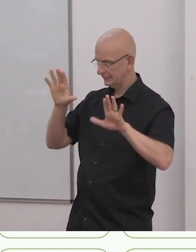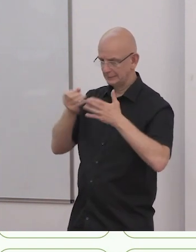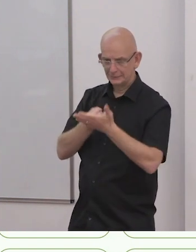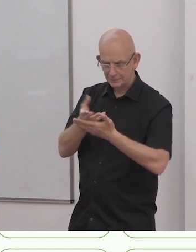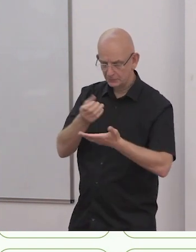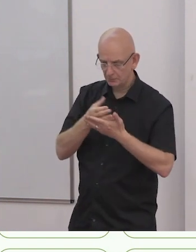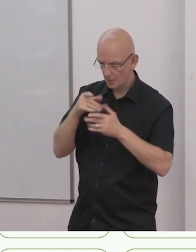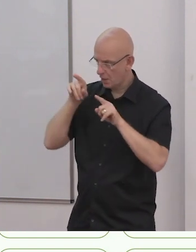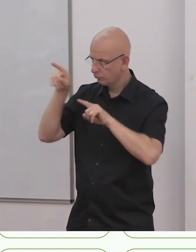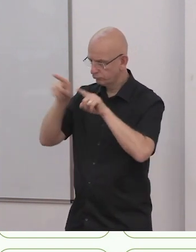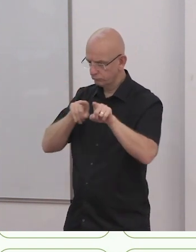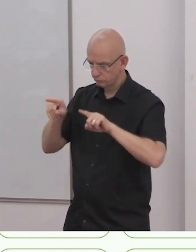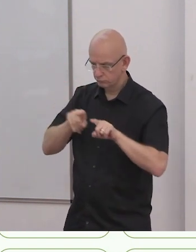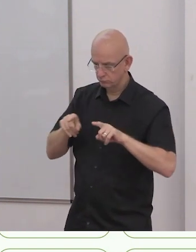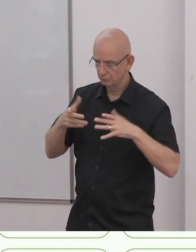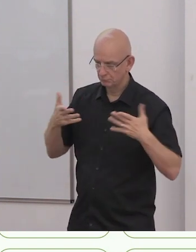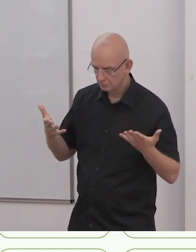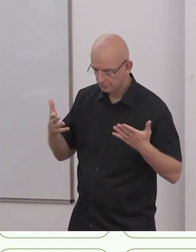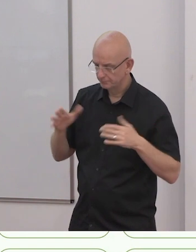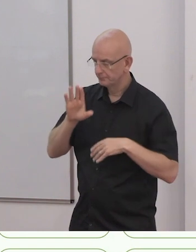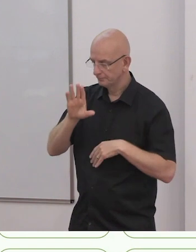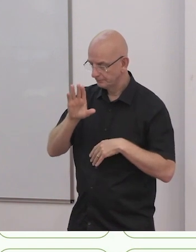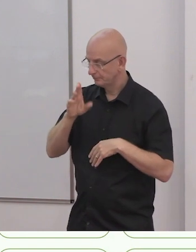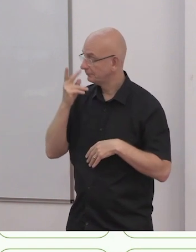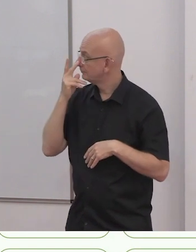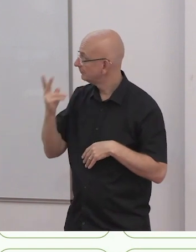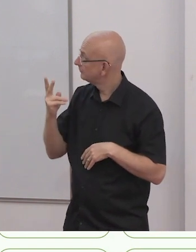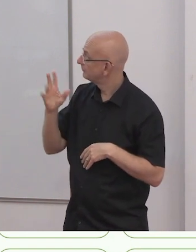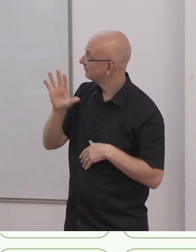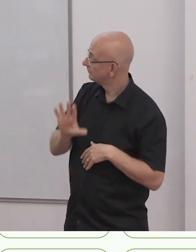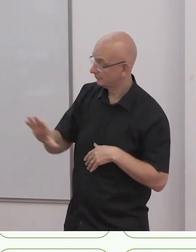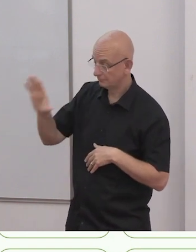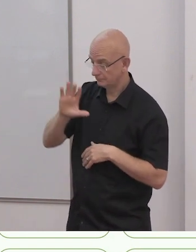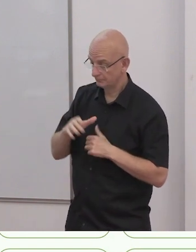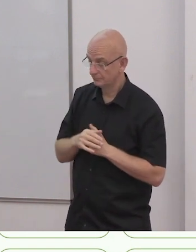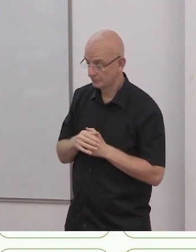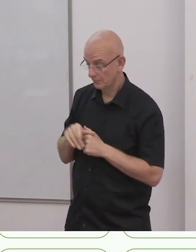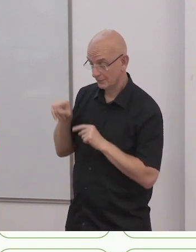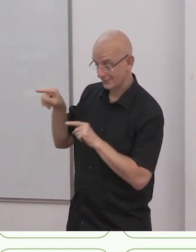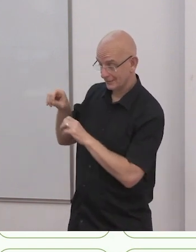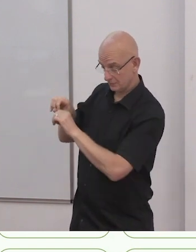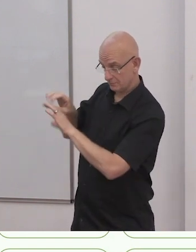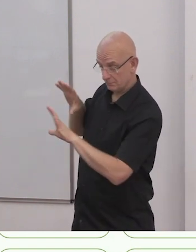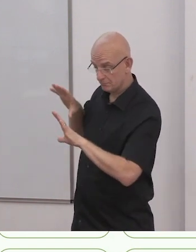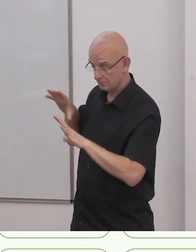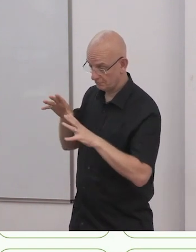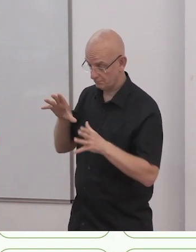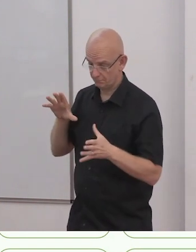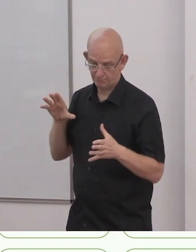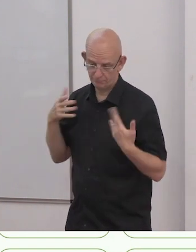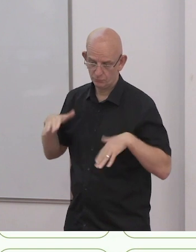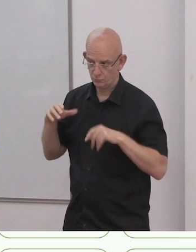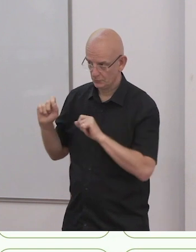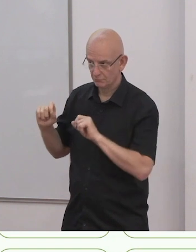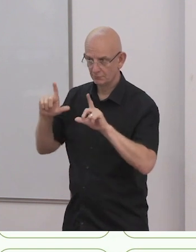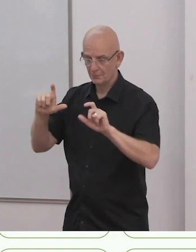However, this is part of the slides that have been uploaded on the summer school platform in